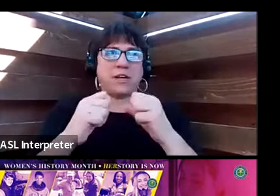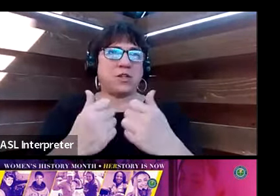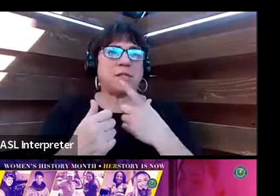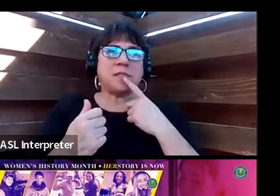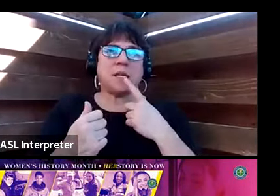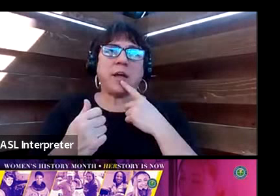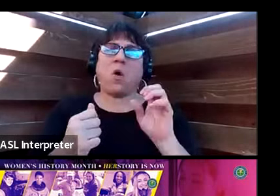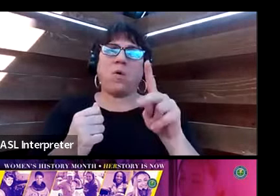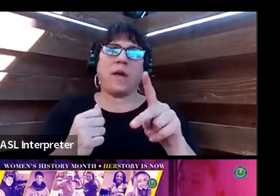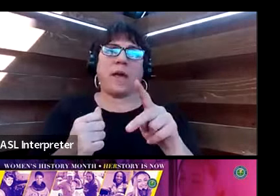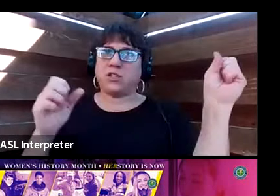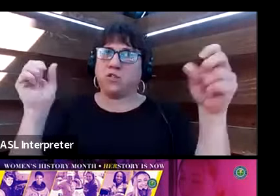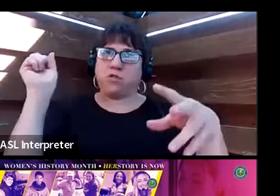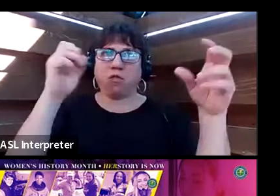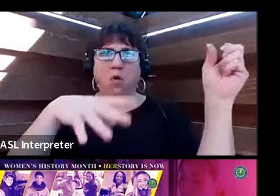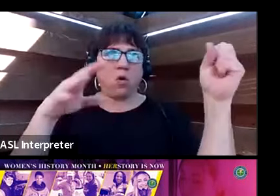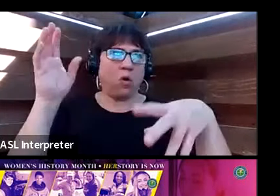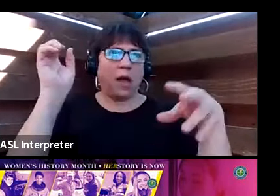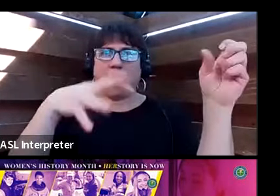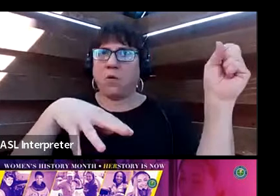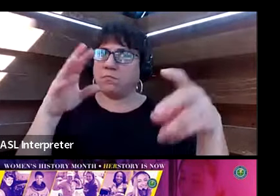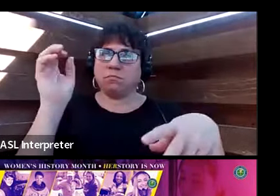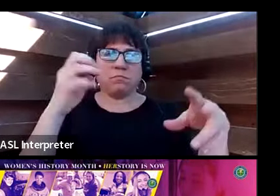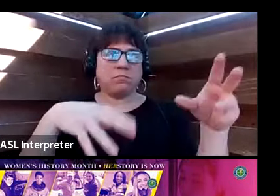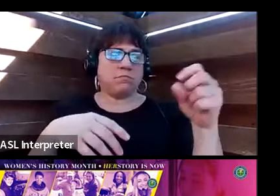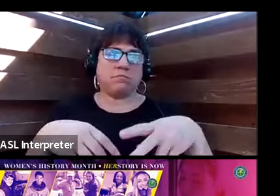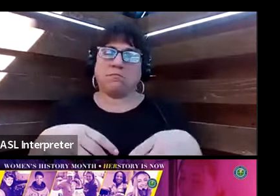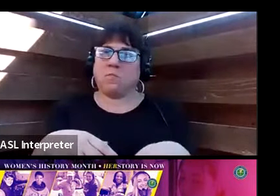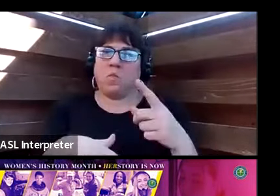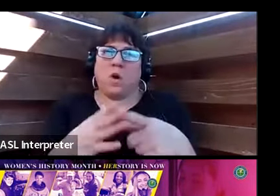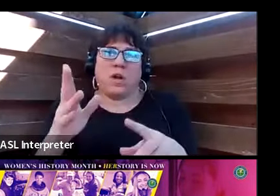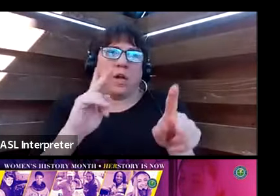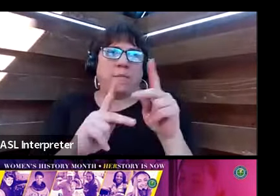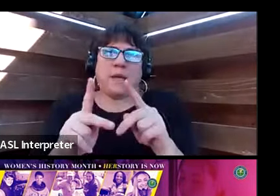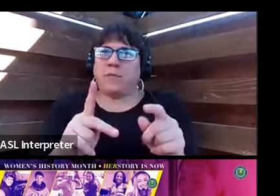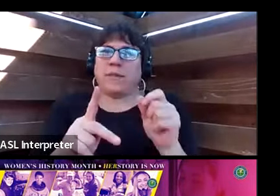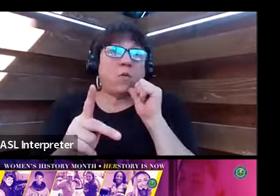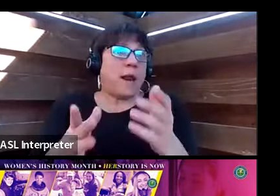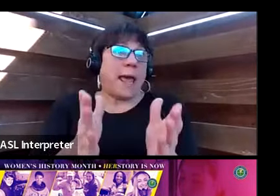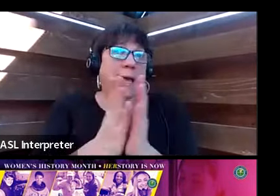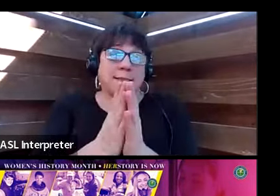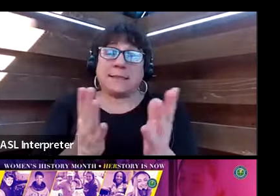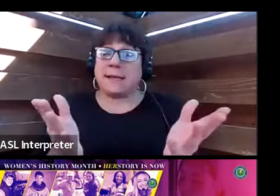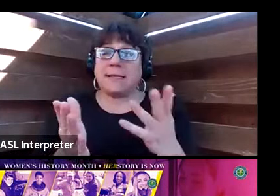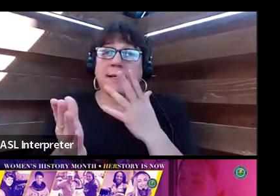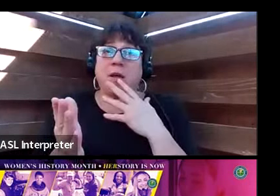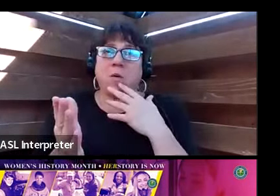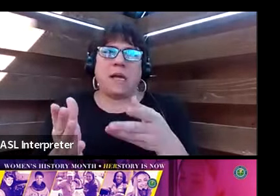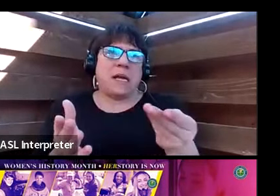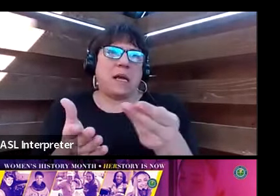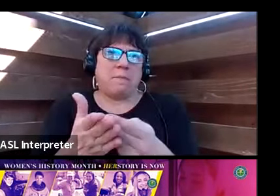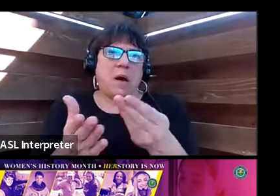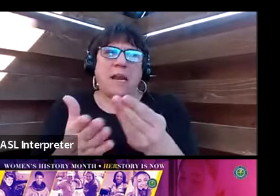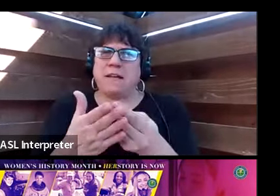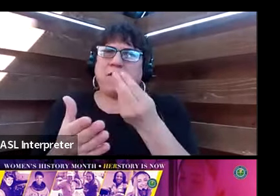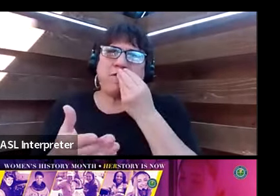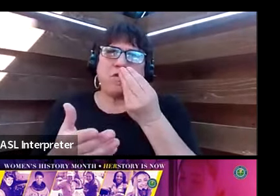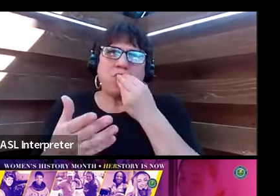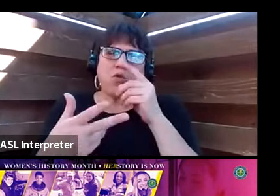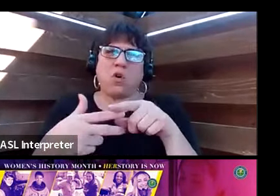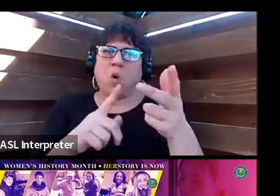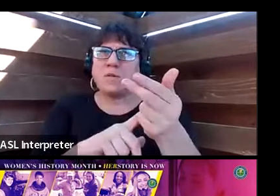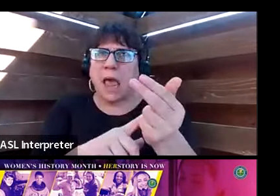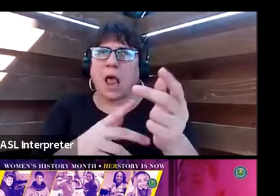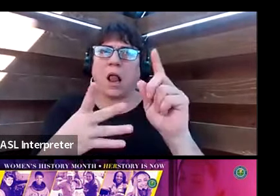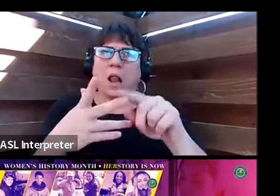let's just throw everything out. Let's just, what is it that the people, they don't ask. They're just like, okay, here's some money for food. Here's some money for a hotel.